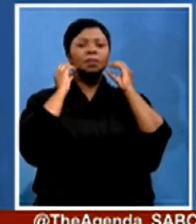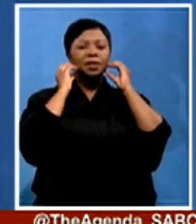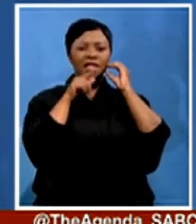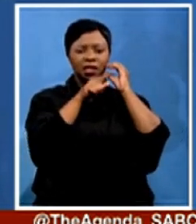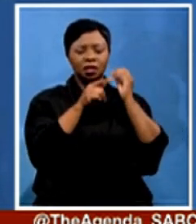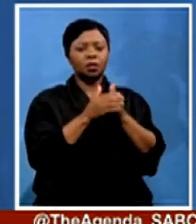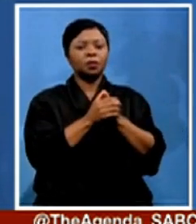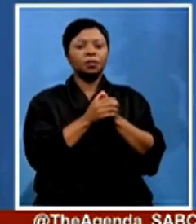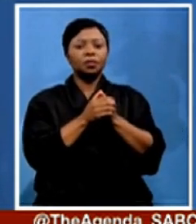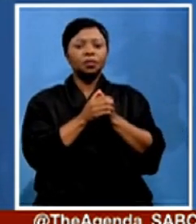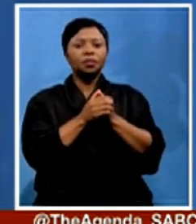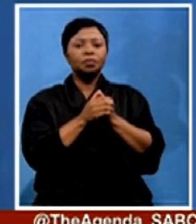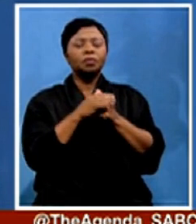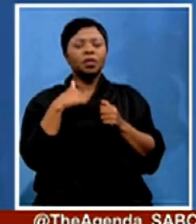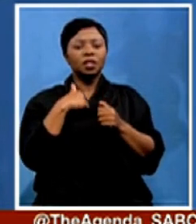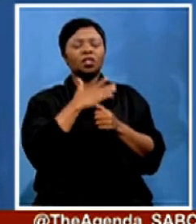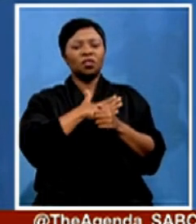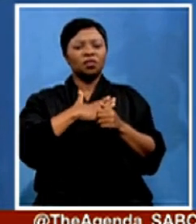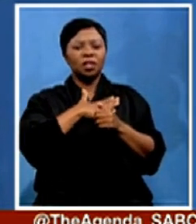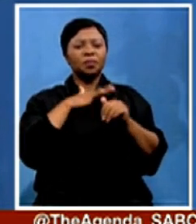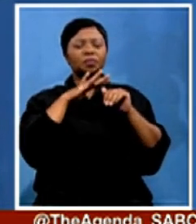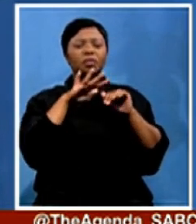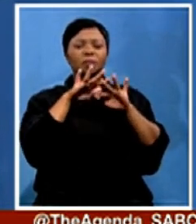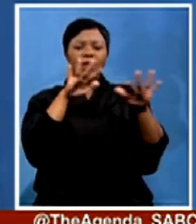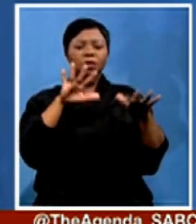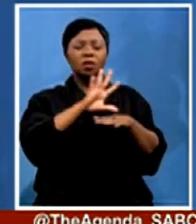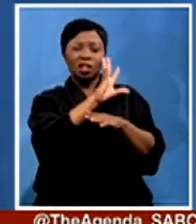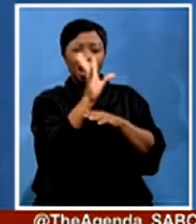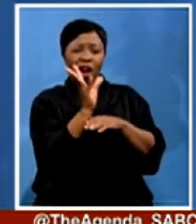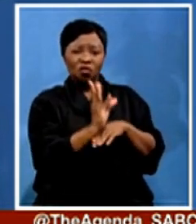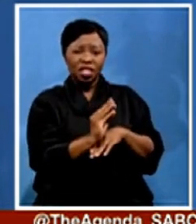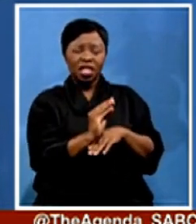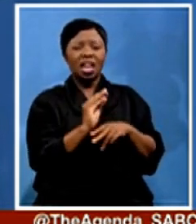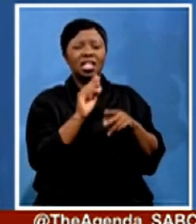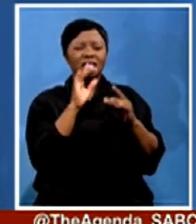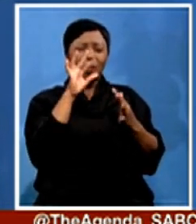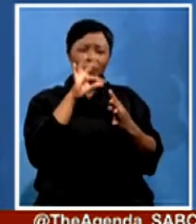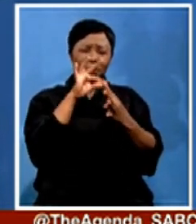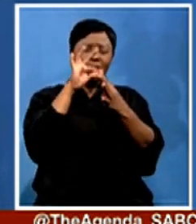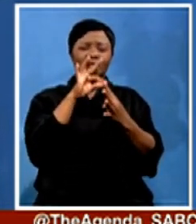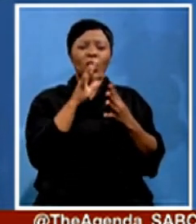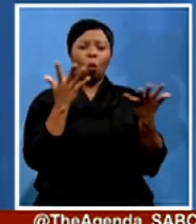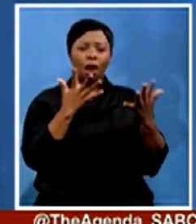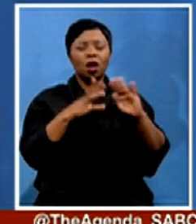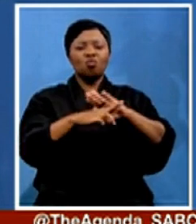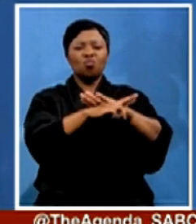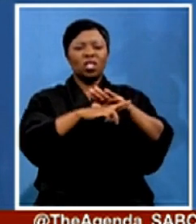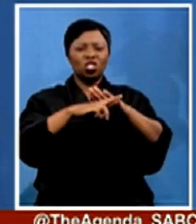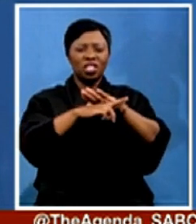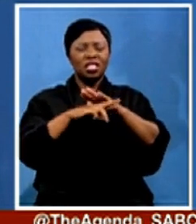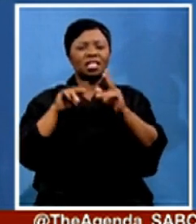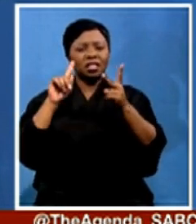Africa, especially the region, and also the world, to come forward